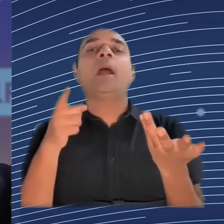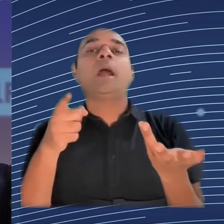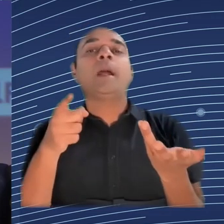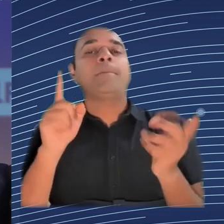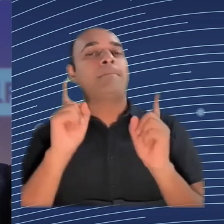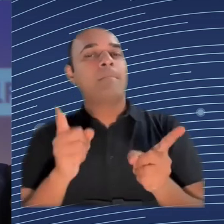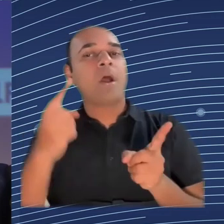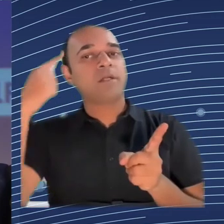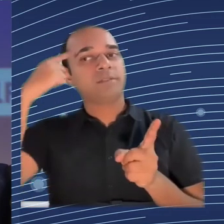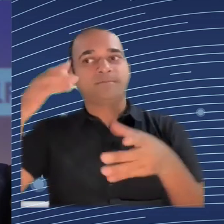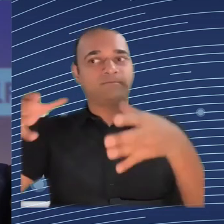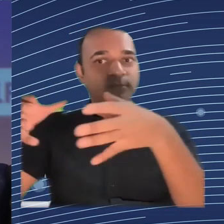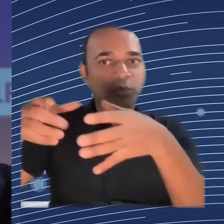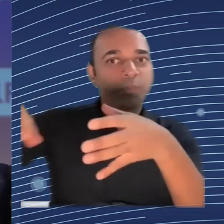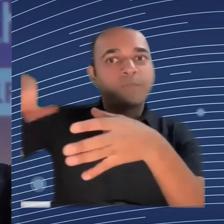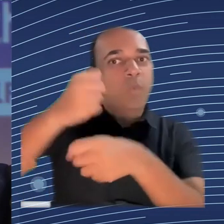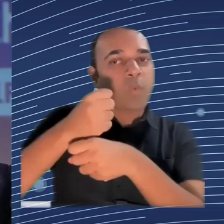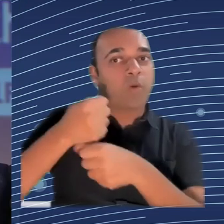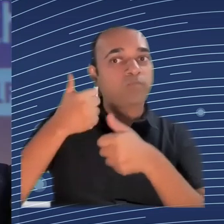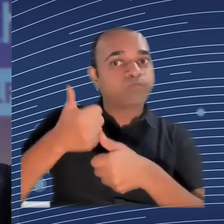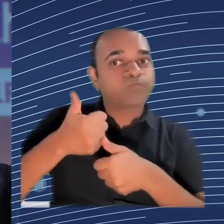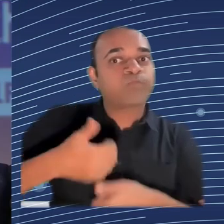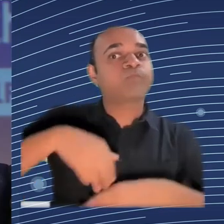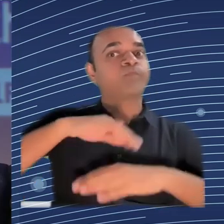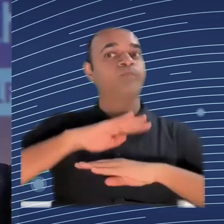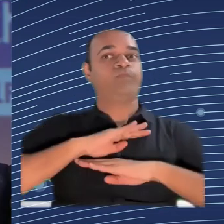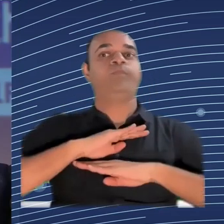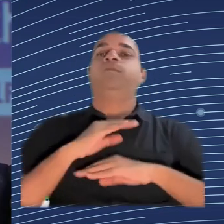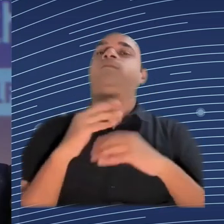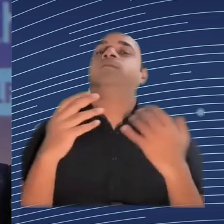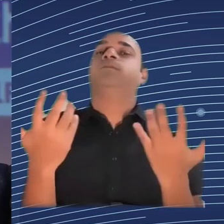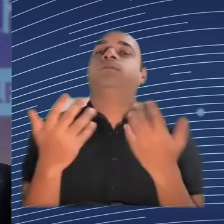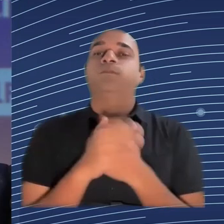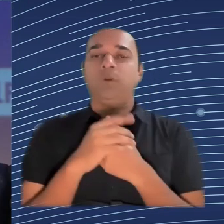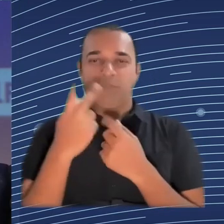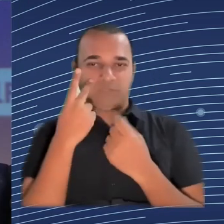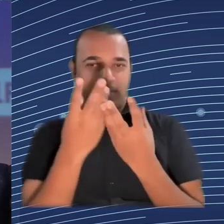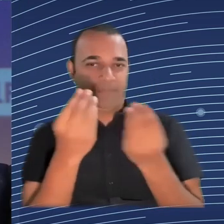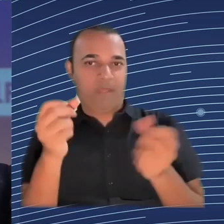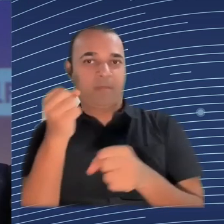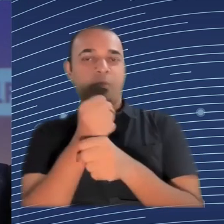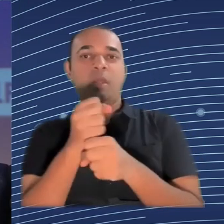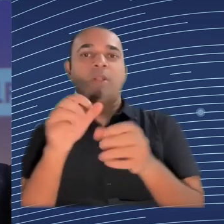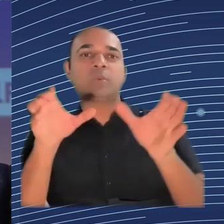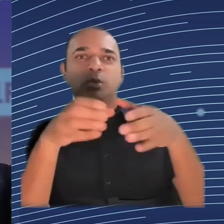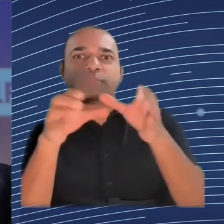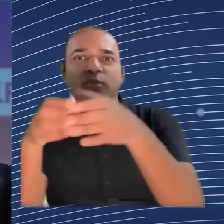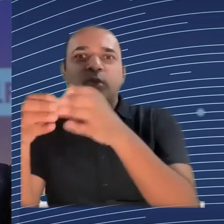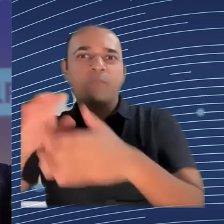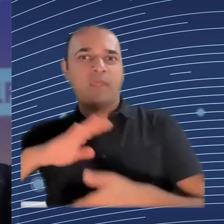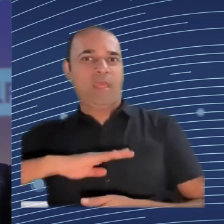generation, they have a reputation for caring about those things, but actually surveys show that it's true for all age groups.